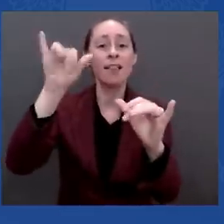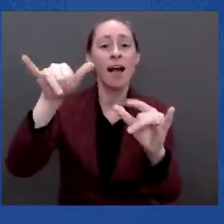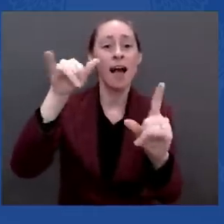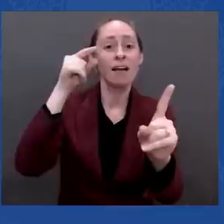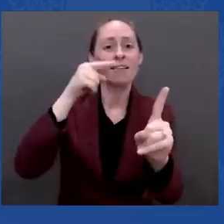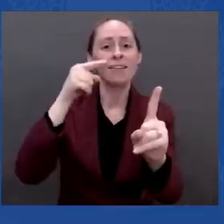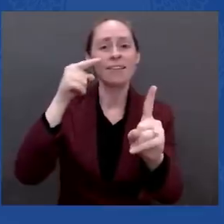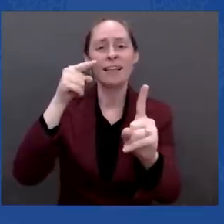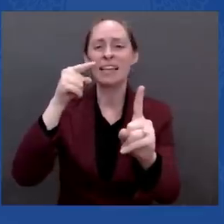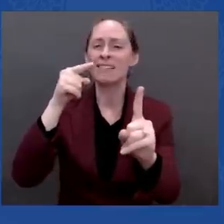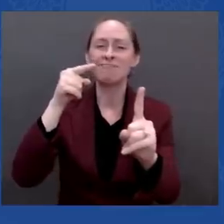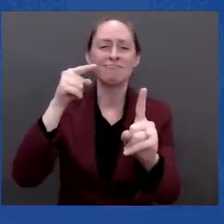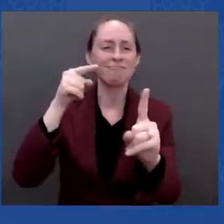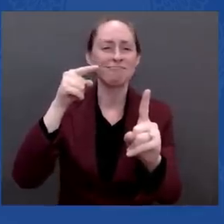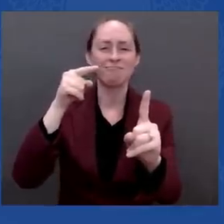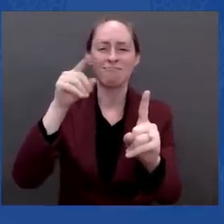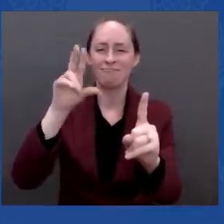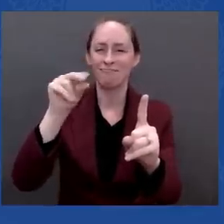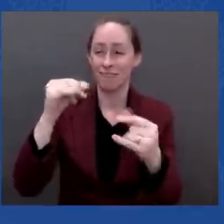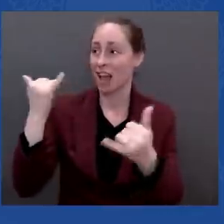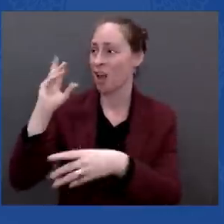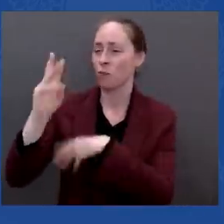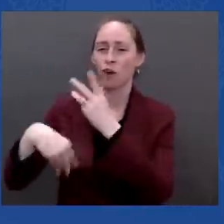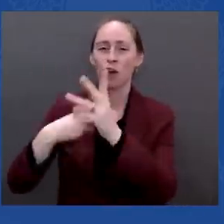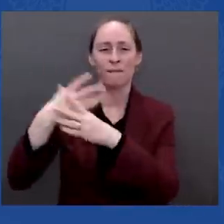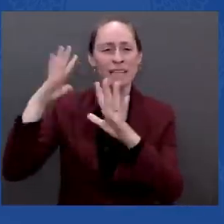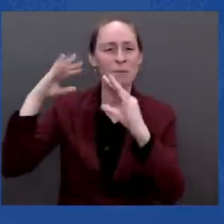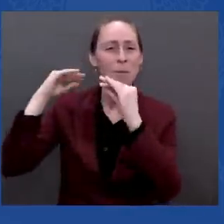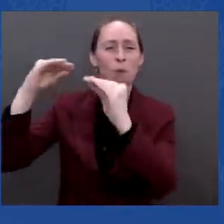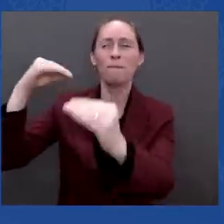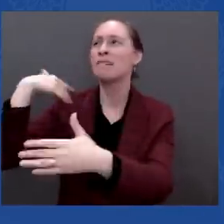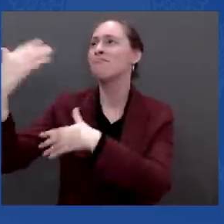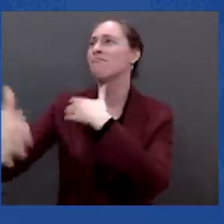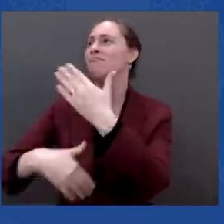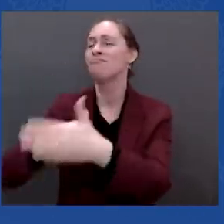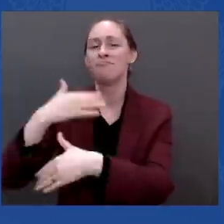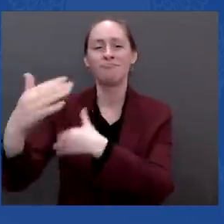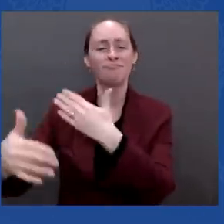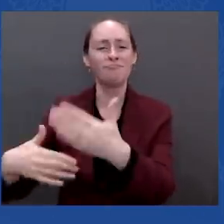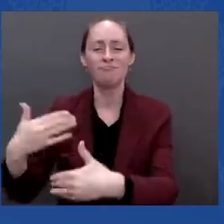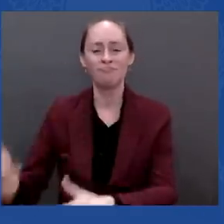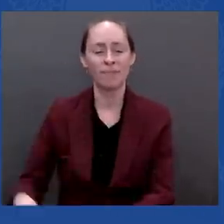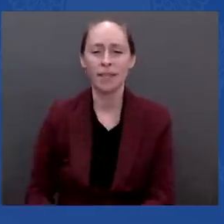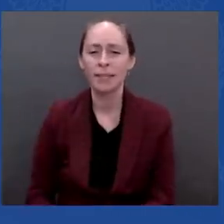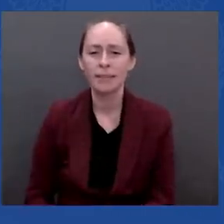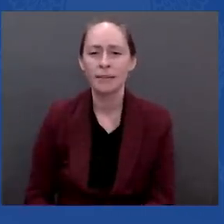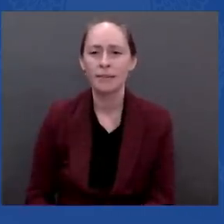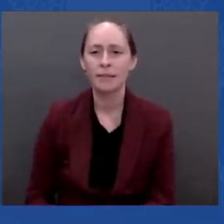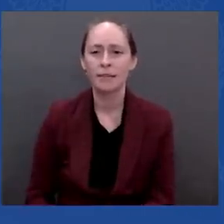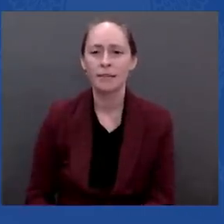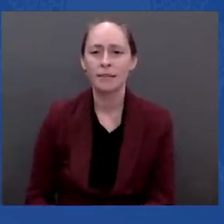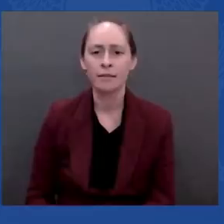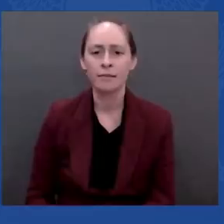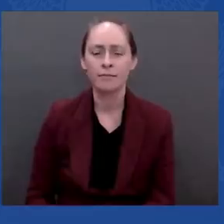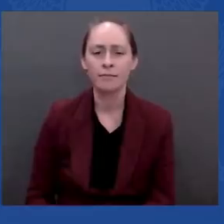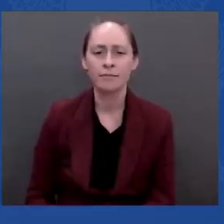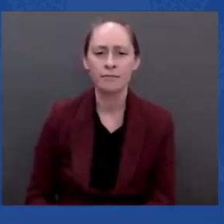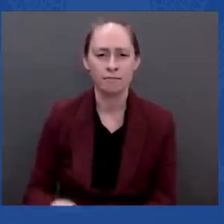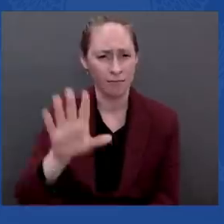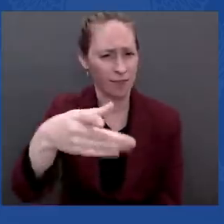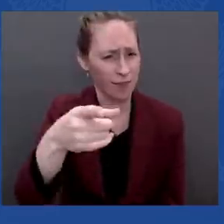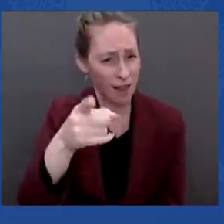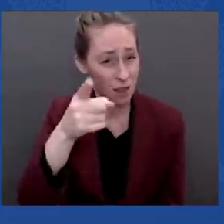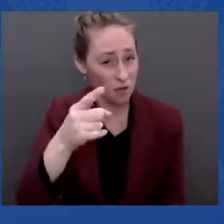you're confident that these devastating sanctions are going to be as devastating as Russian